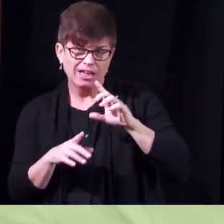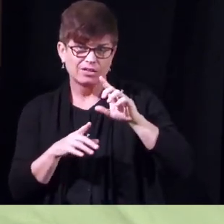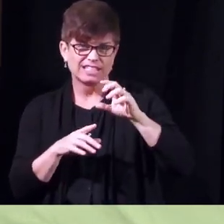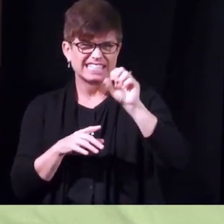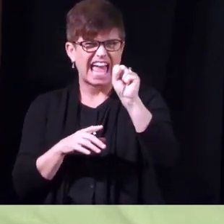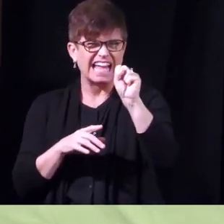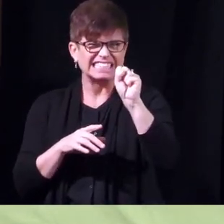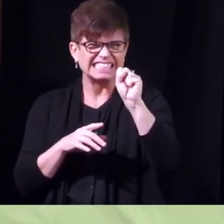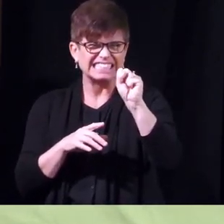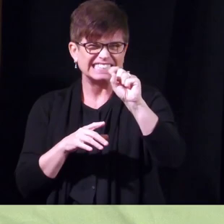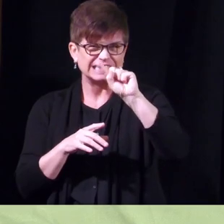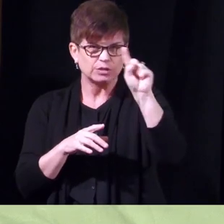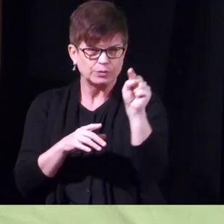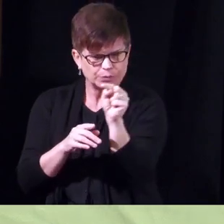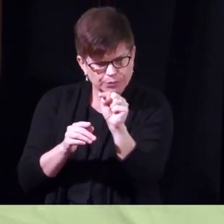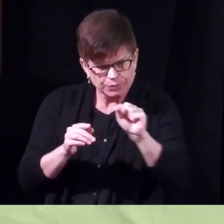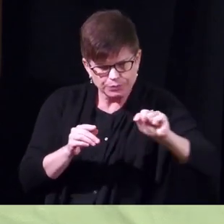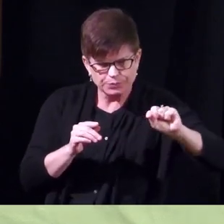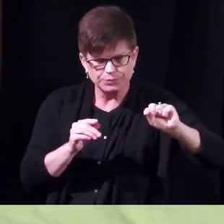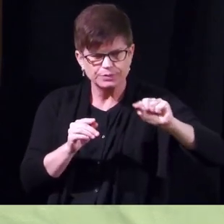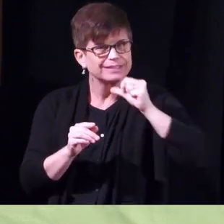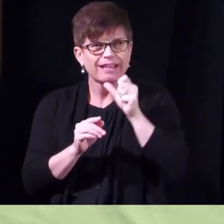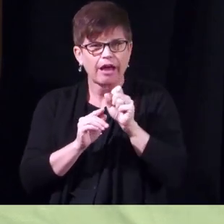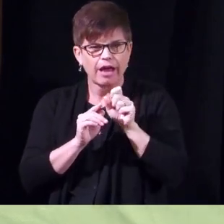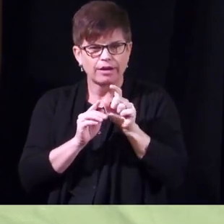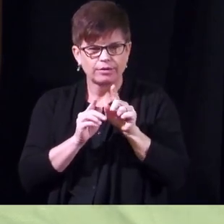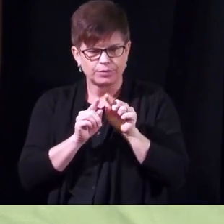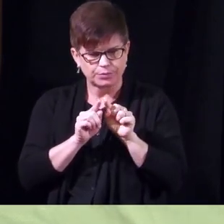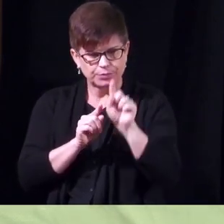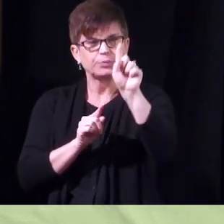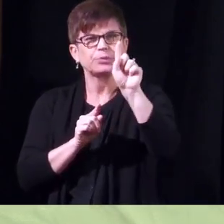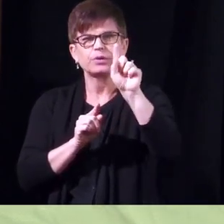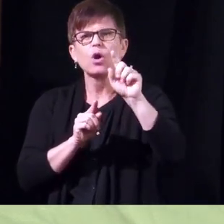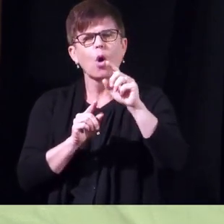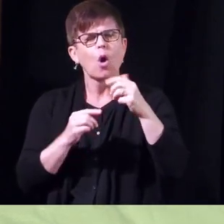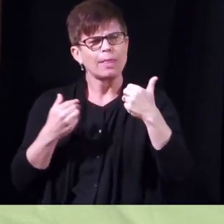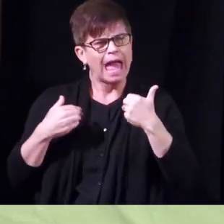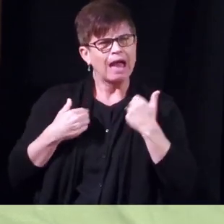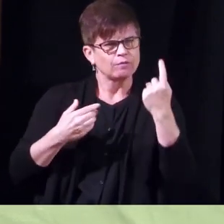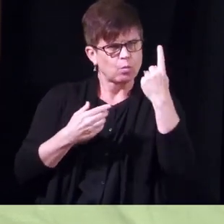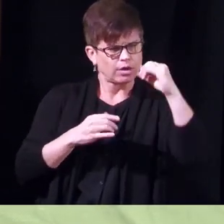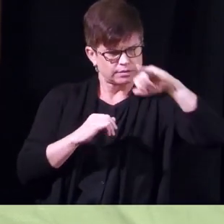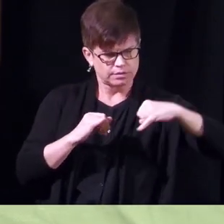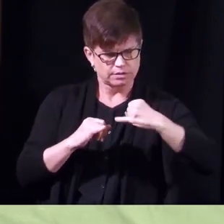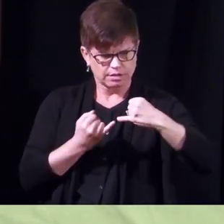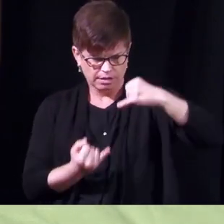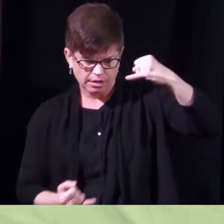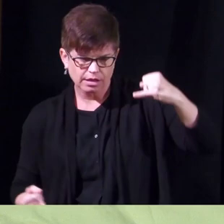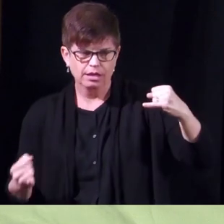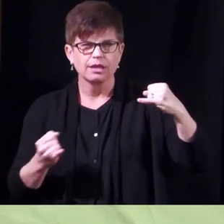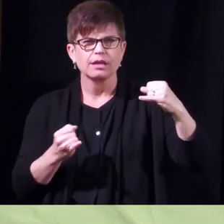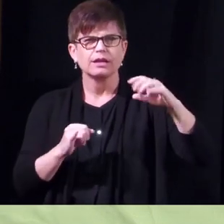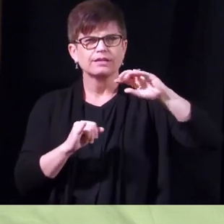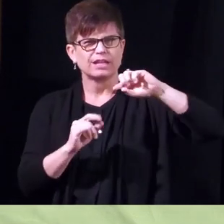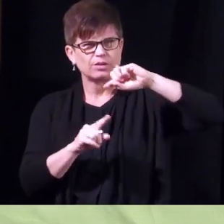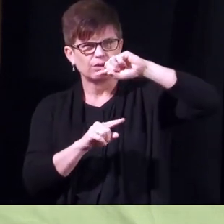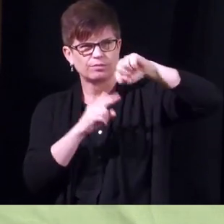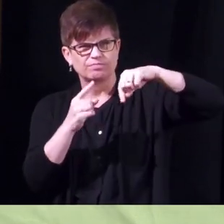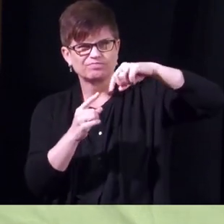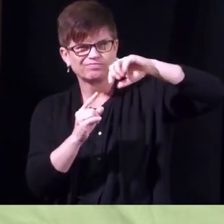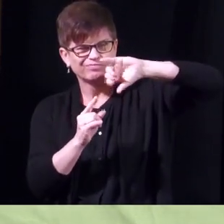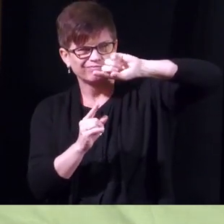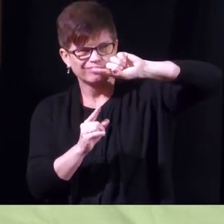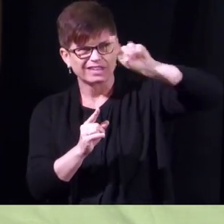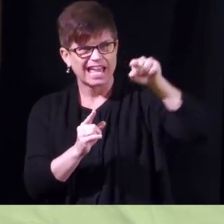it's not straight so they have ones that have a curve that follow the the male urethra uh it's natural